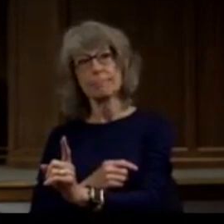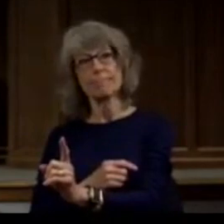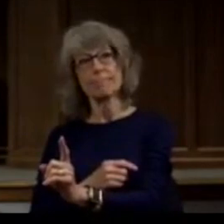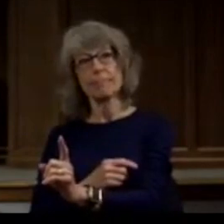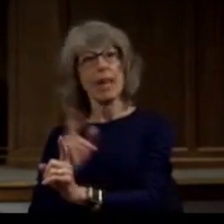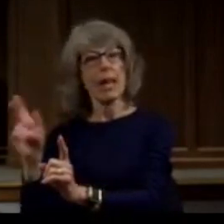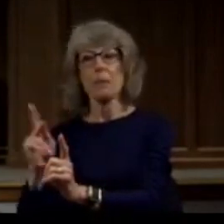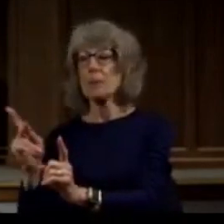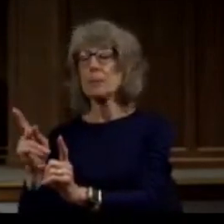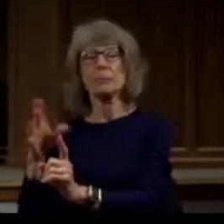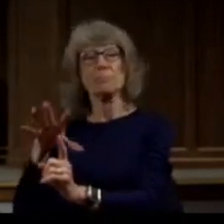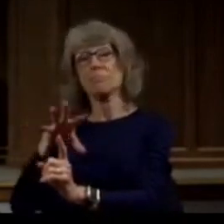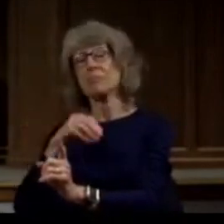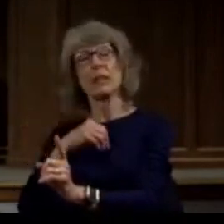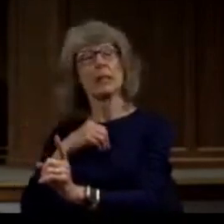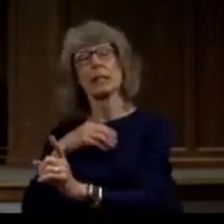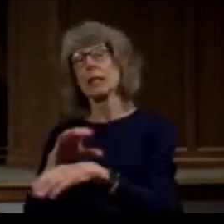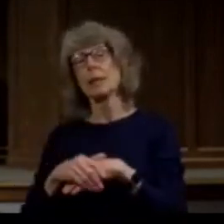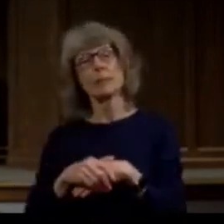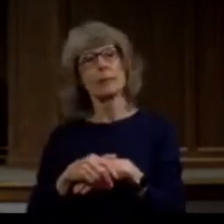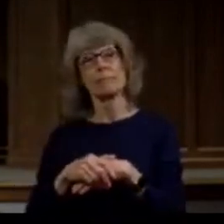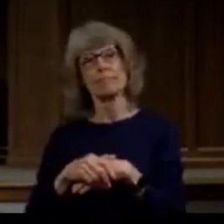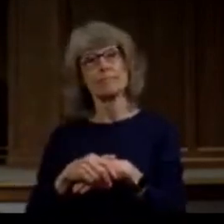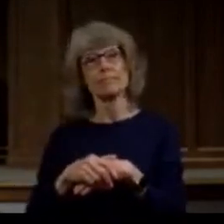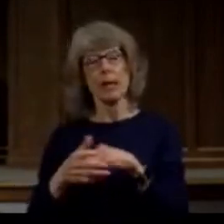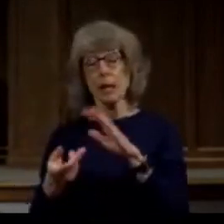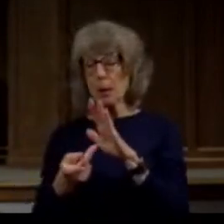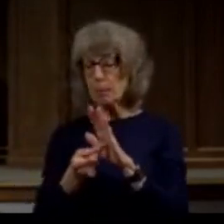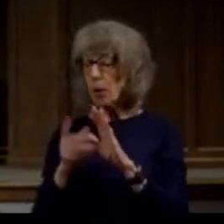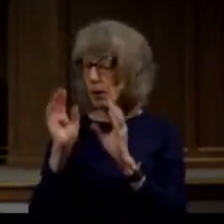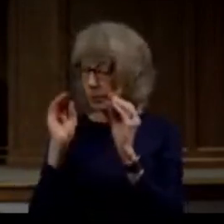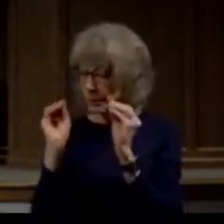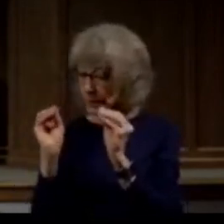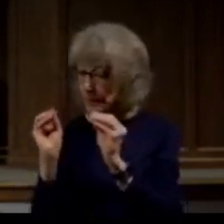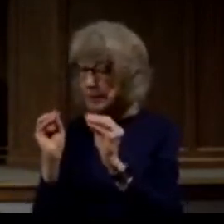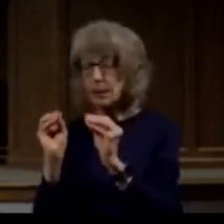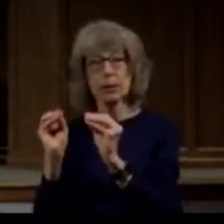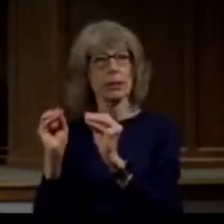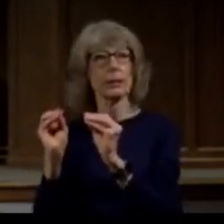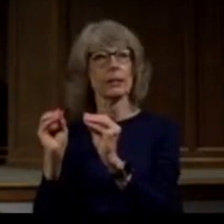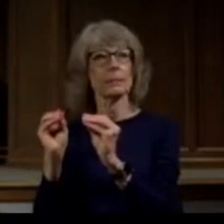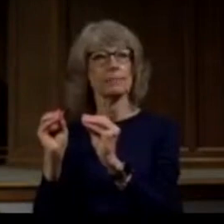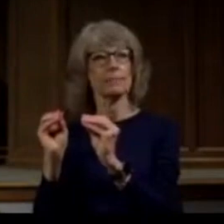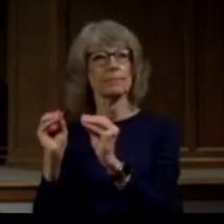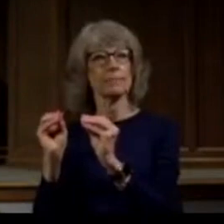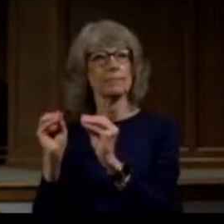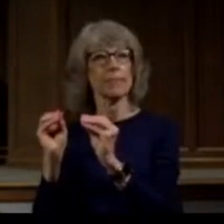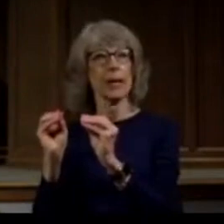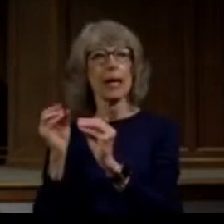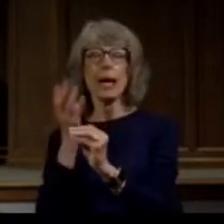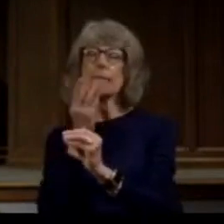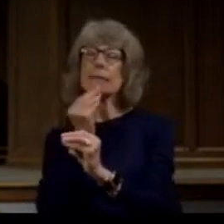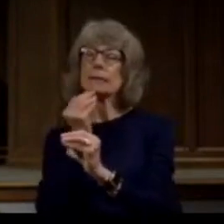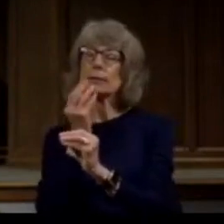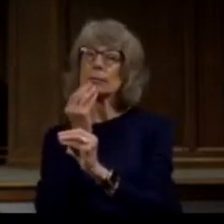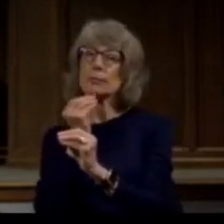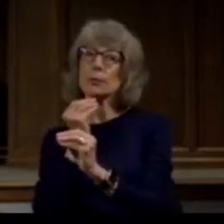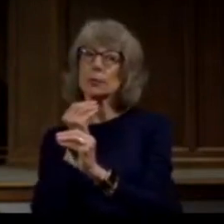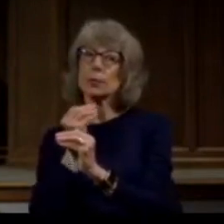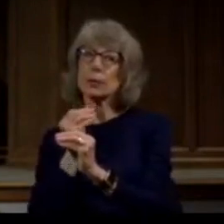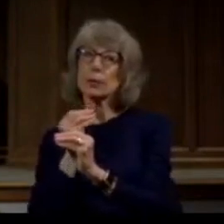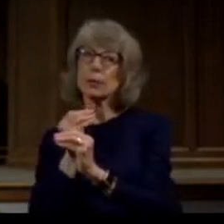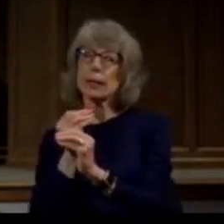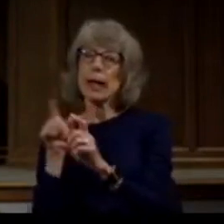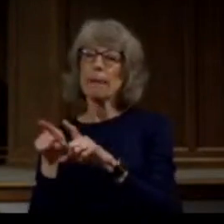speaking to the groups he and Barnabas he was speaking to the people there he was making some progress and then some Jews who were just